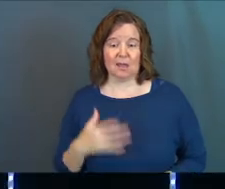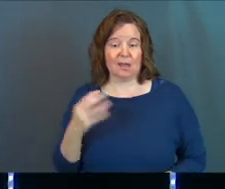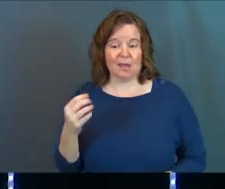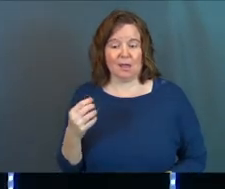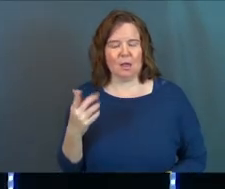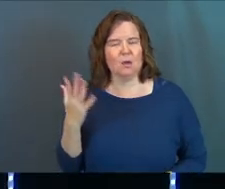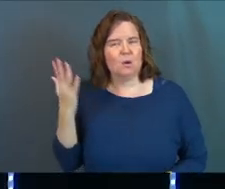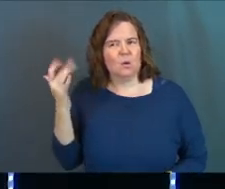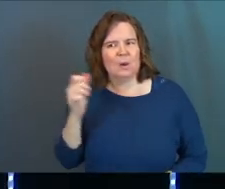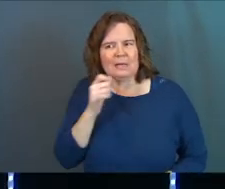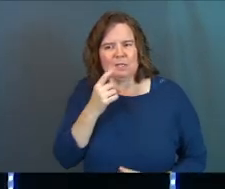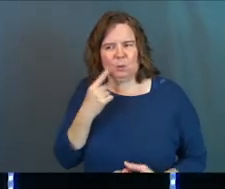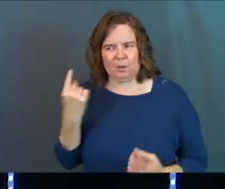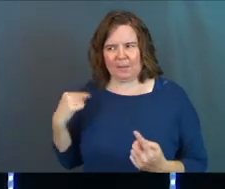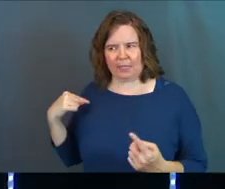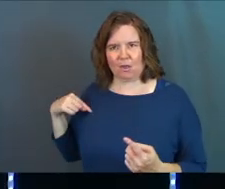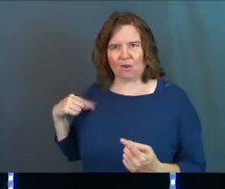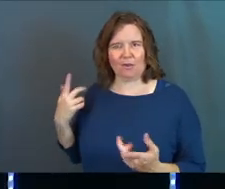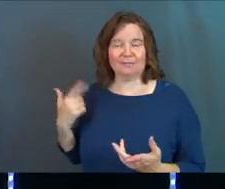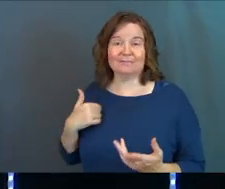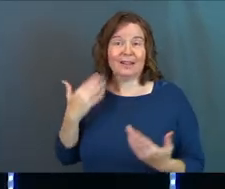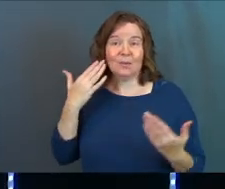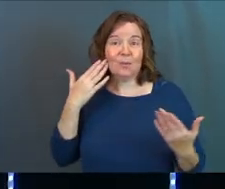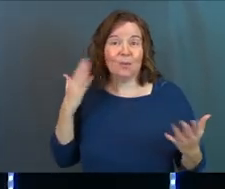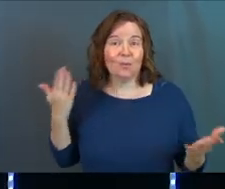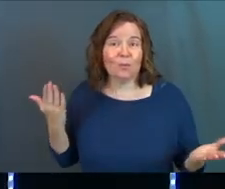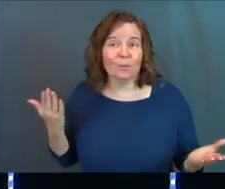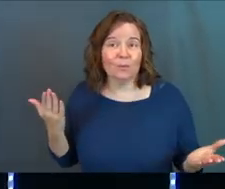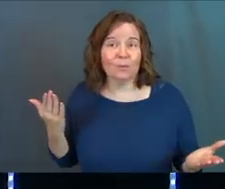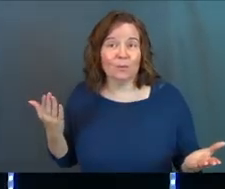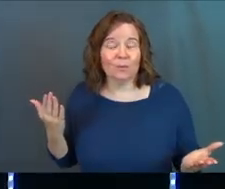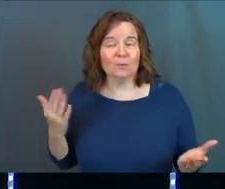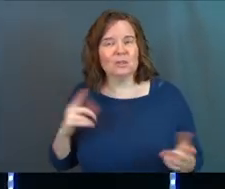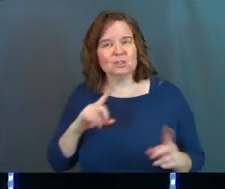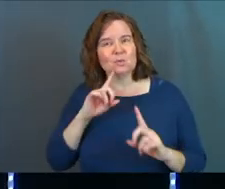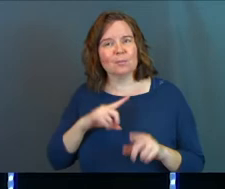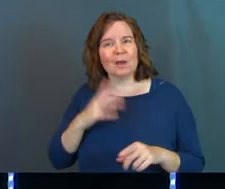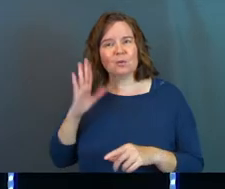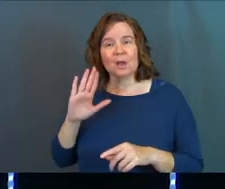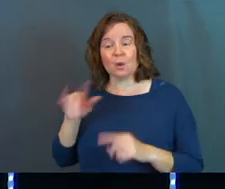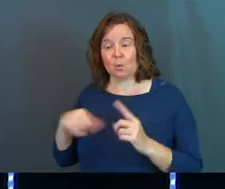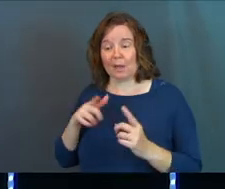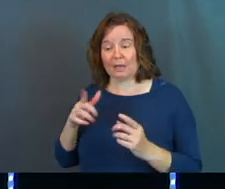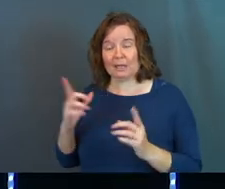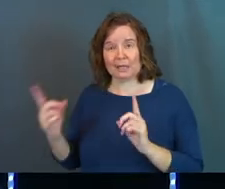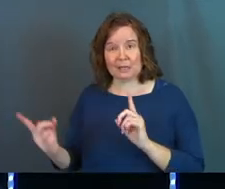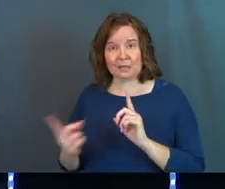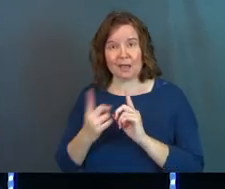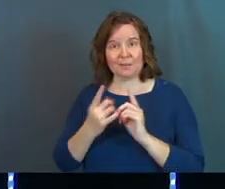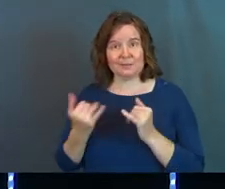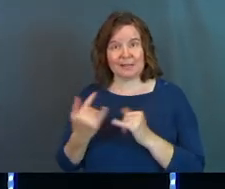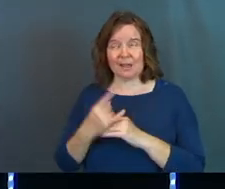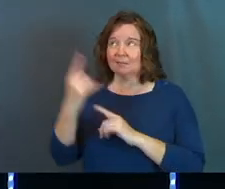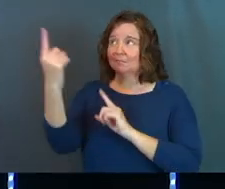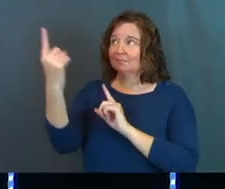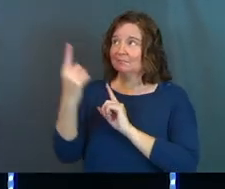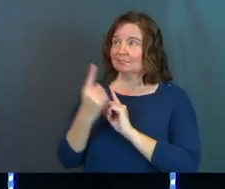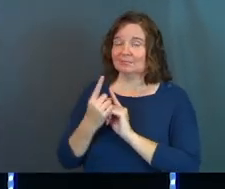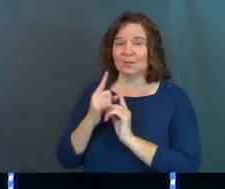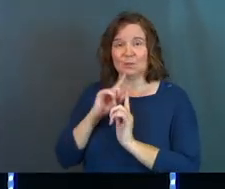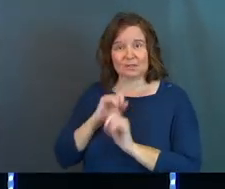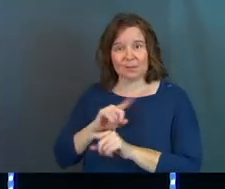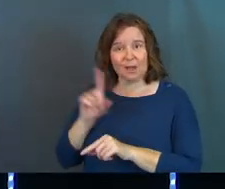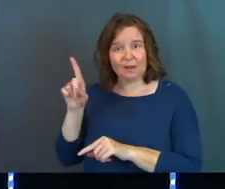And, well, why didn't it work back here? I don't know. Just respond to God when he comes to you today. Amen?